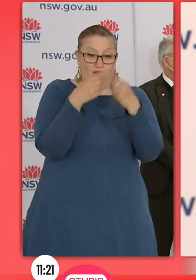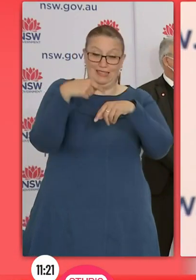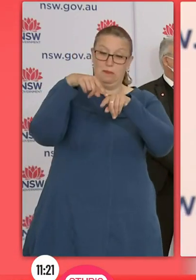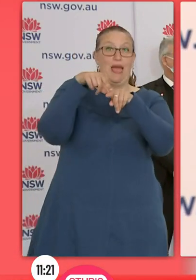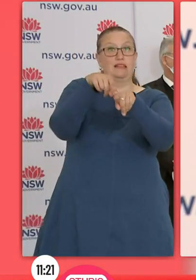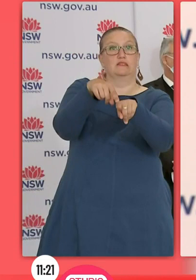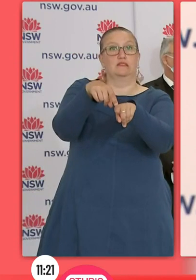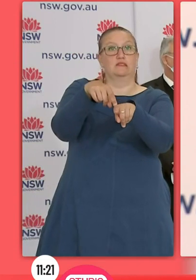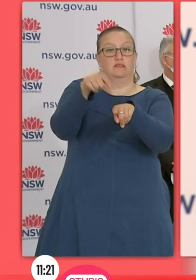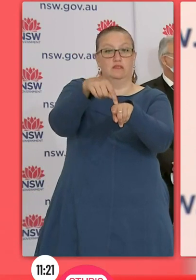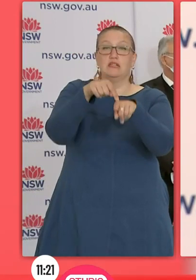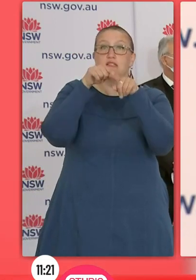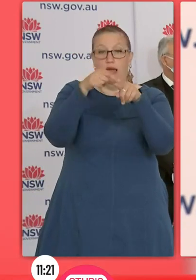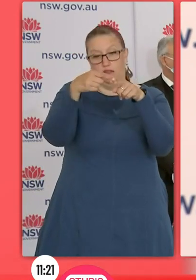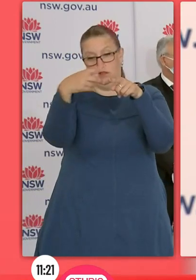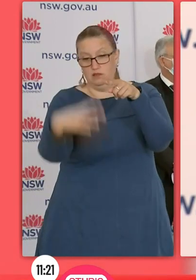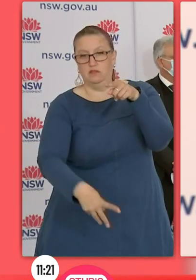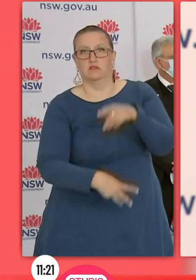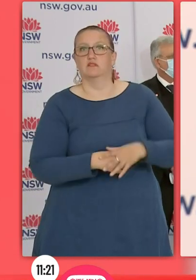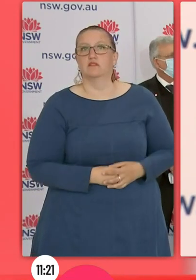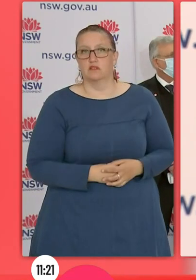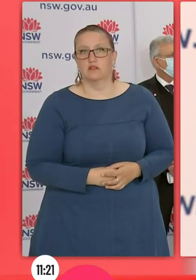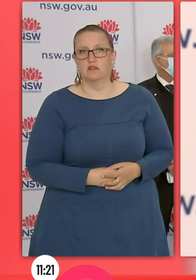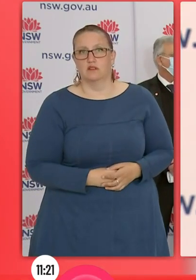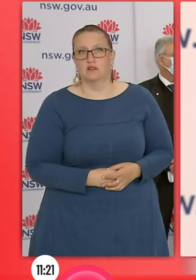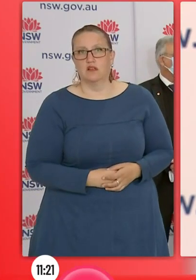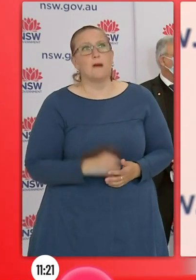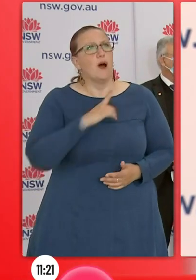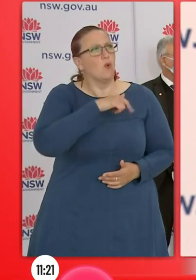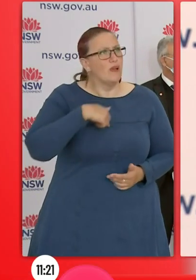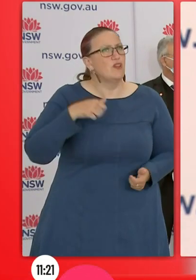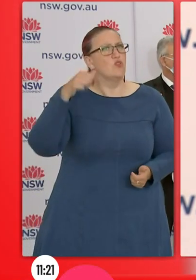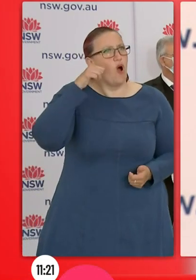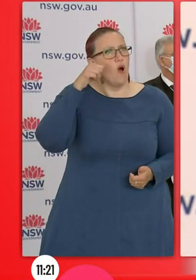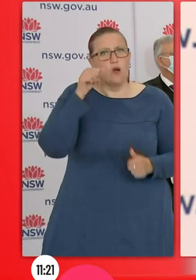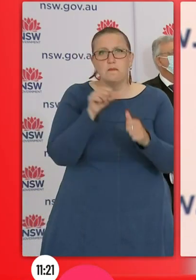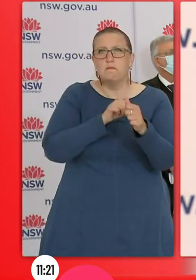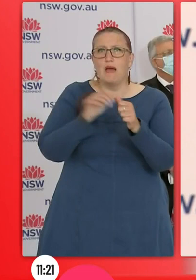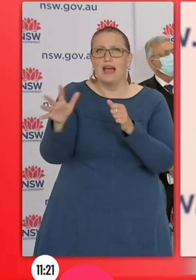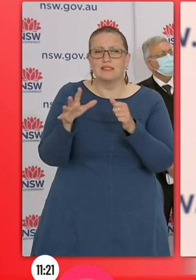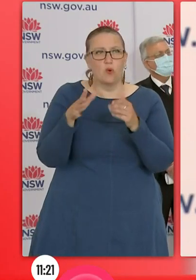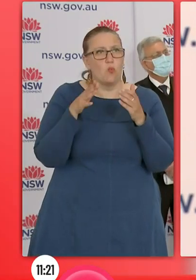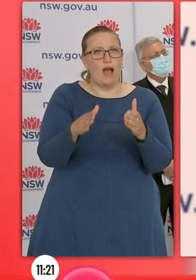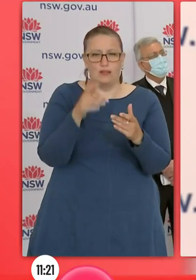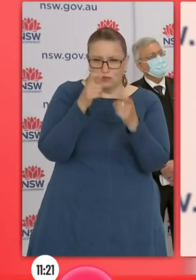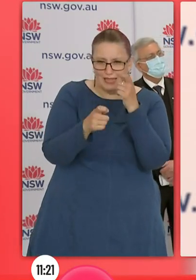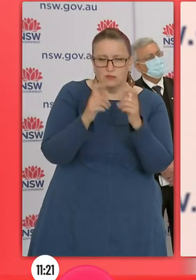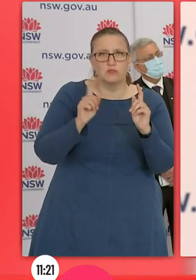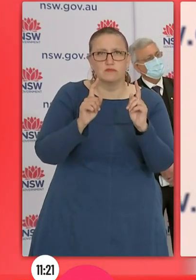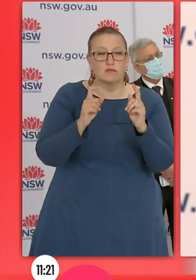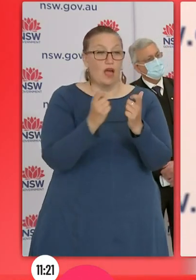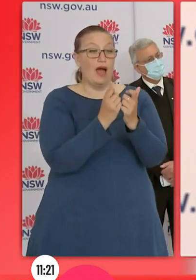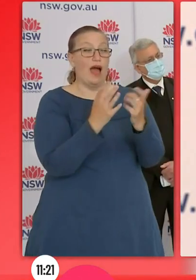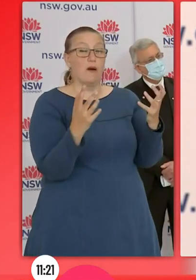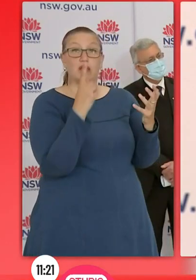issues that go into that. But what we do know because of the best test case is the accumulation of case numbers. We know that